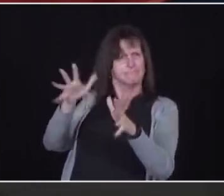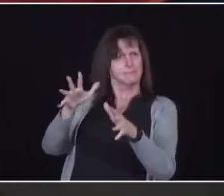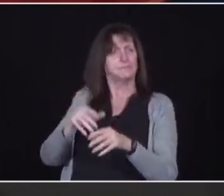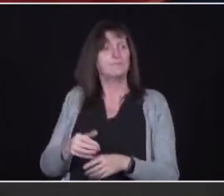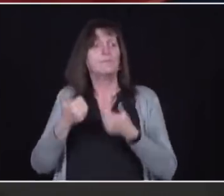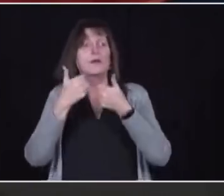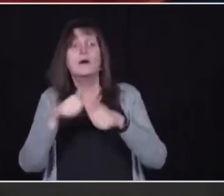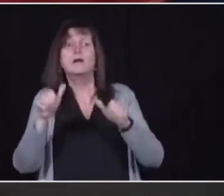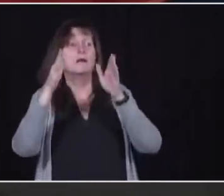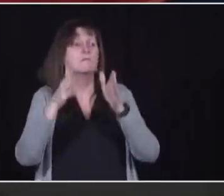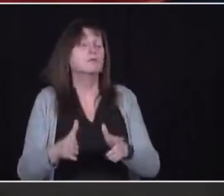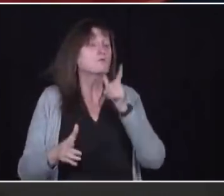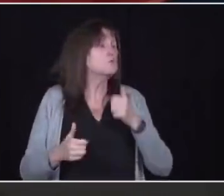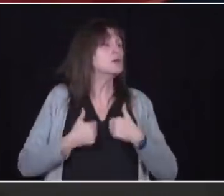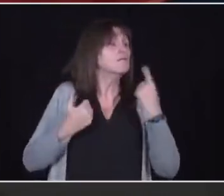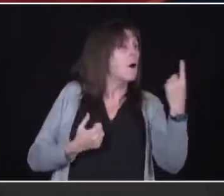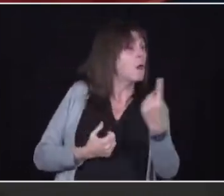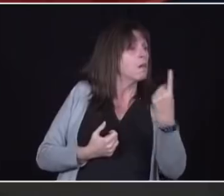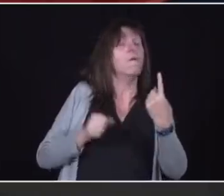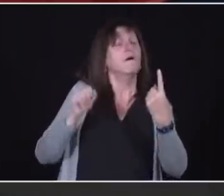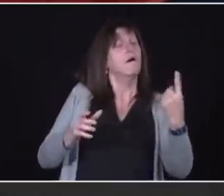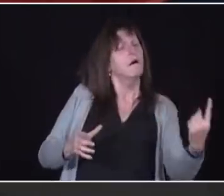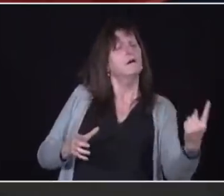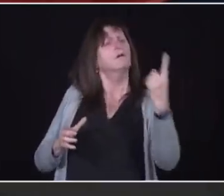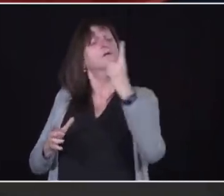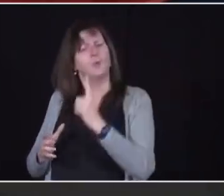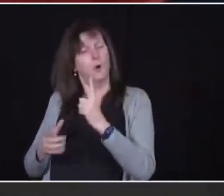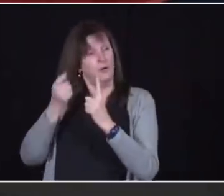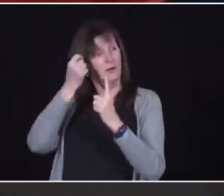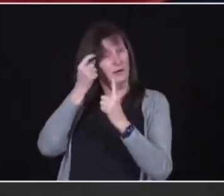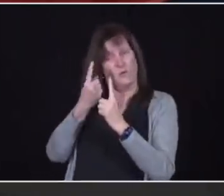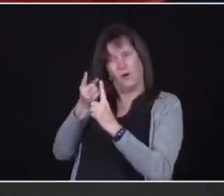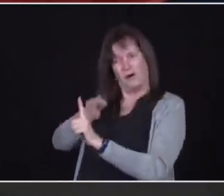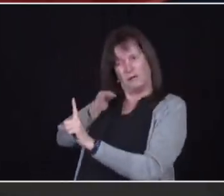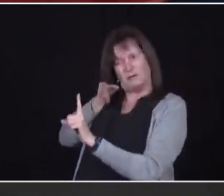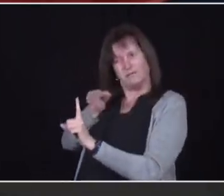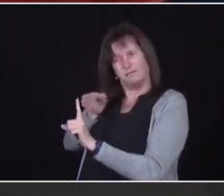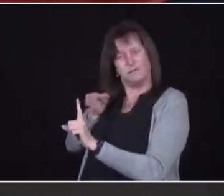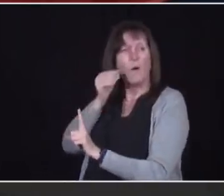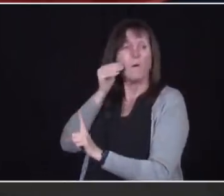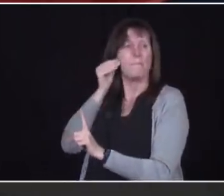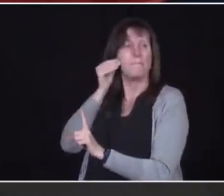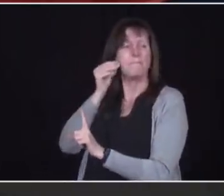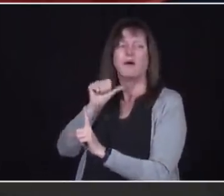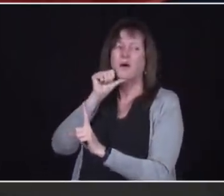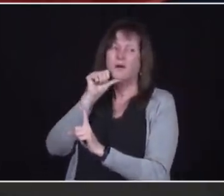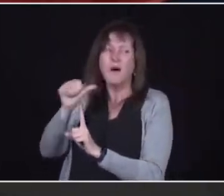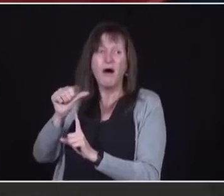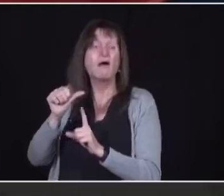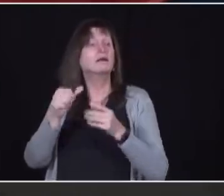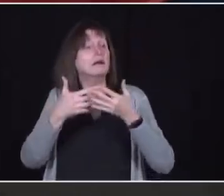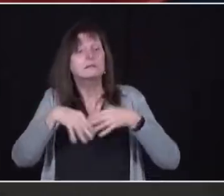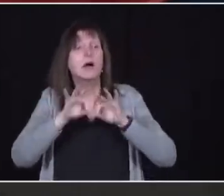join with one other household. We'll be closing all non-essential construction. We're